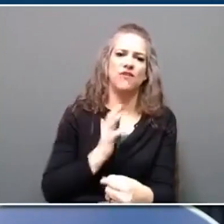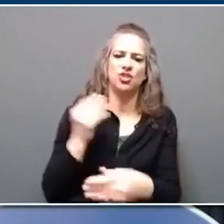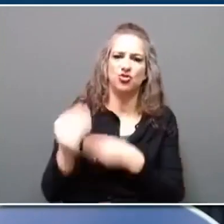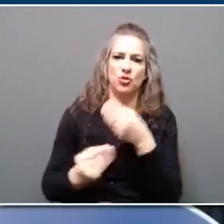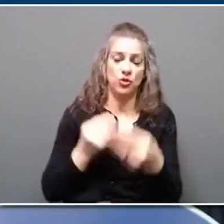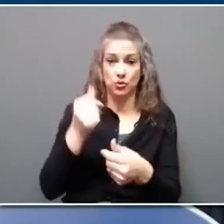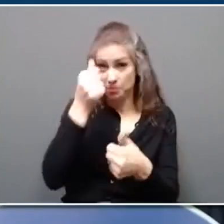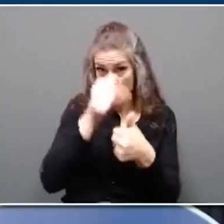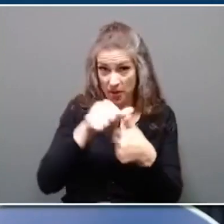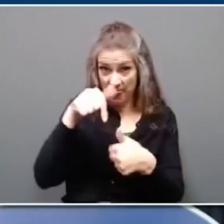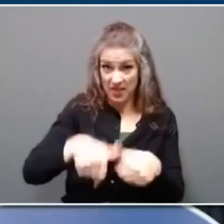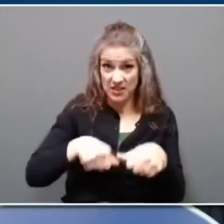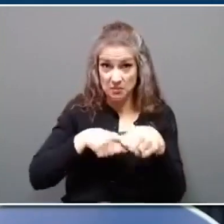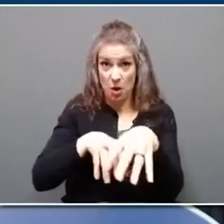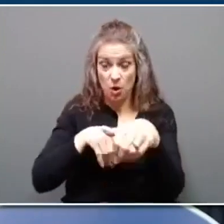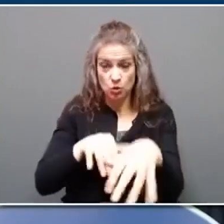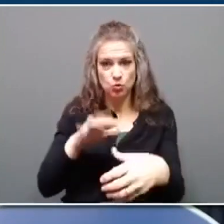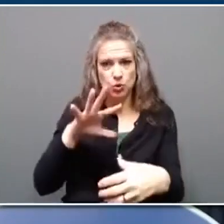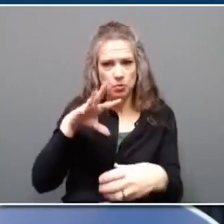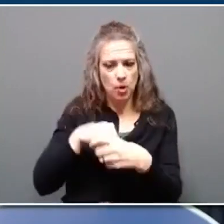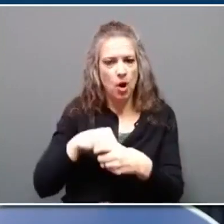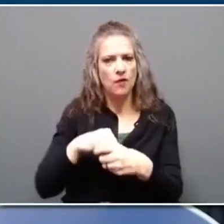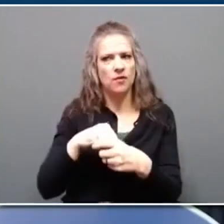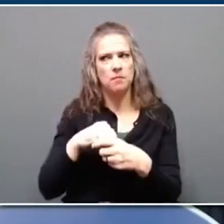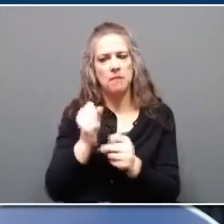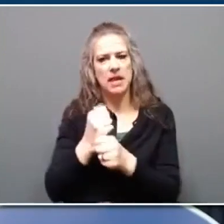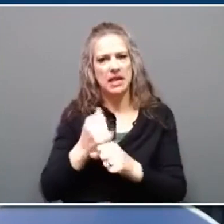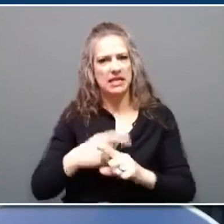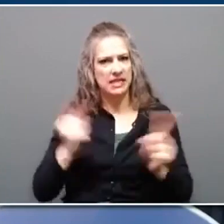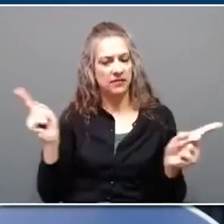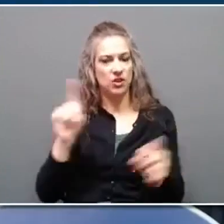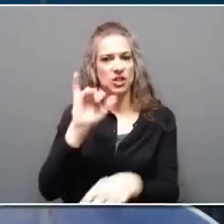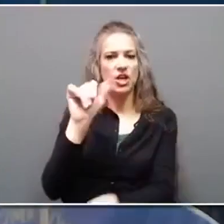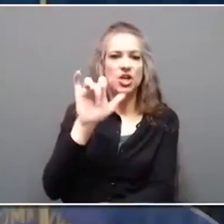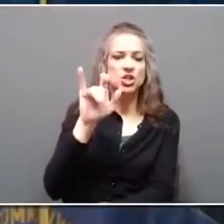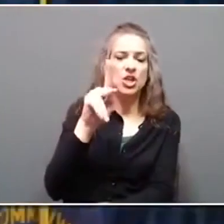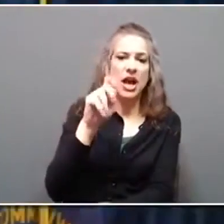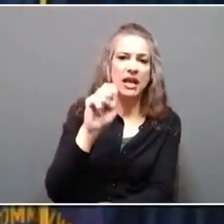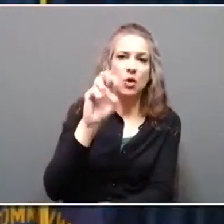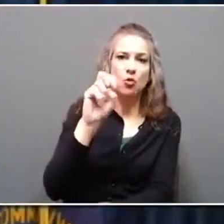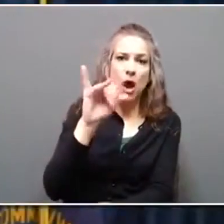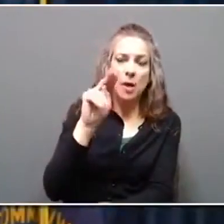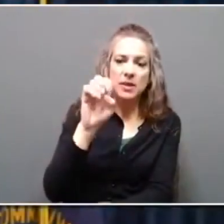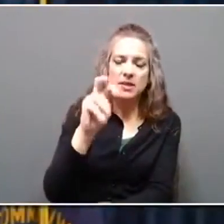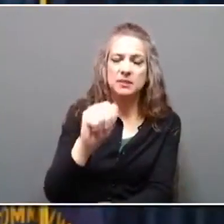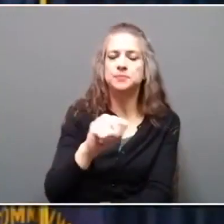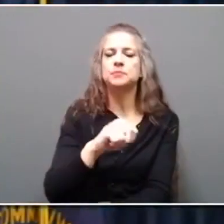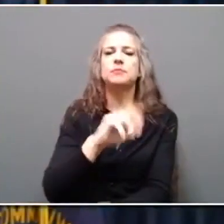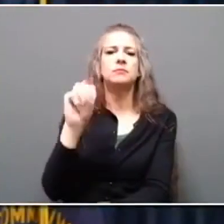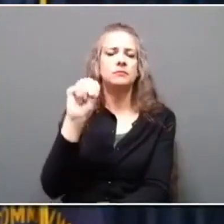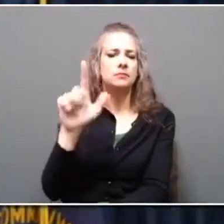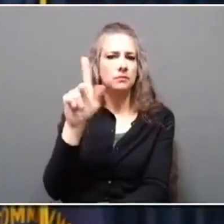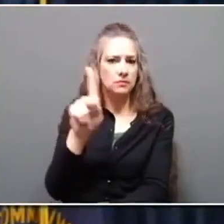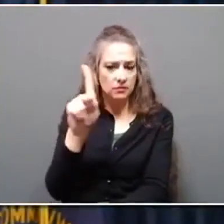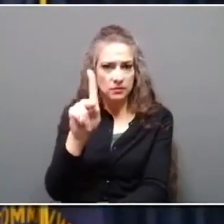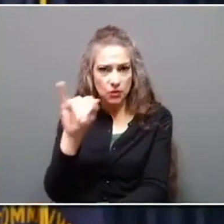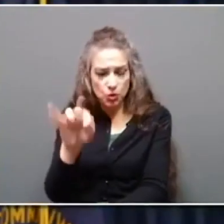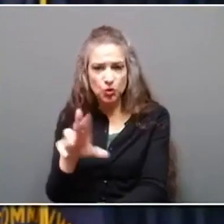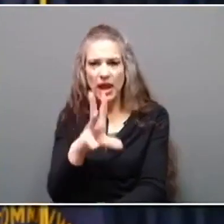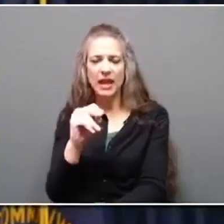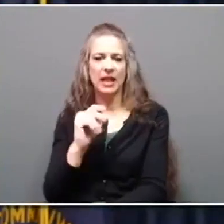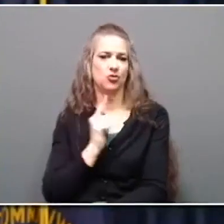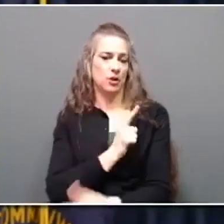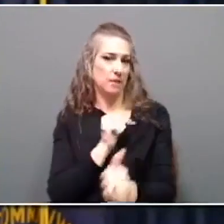march was part of making an incredible difference, Jackie Robinson, Martin Luther King Jr., and ultimately it leading to the legislature passing